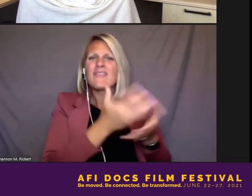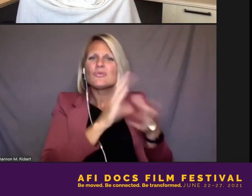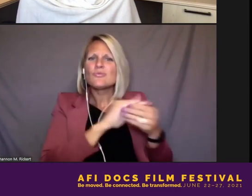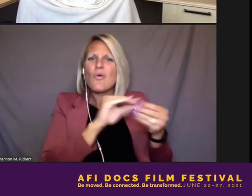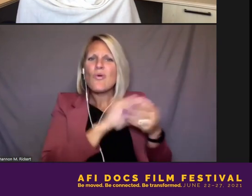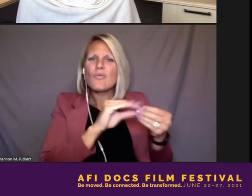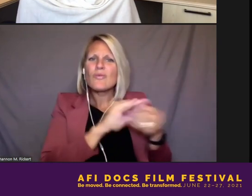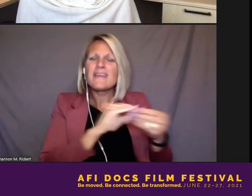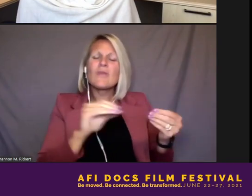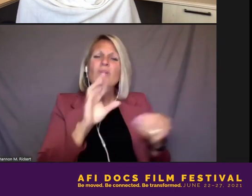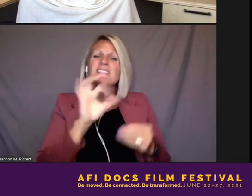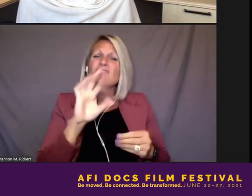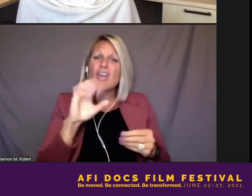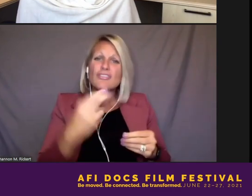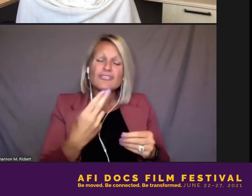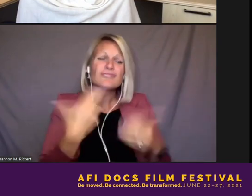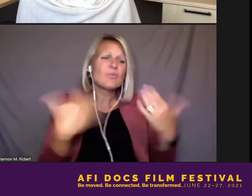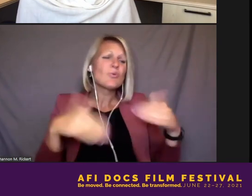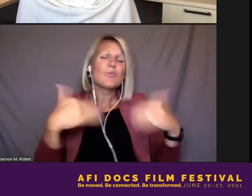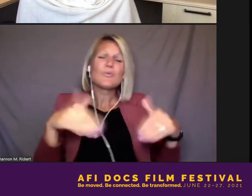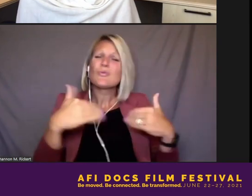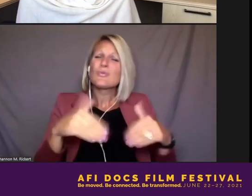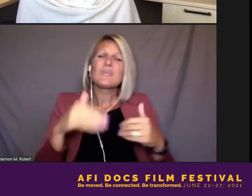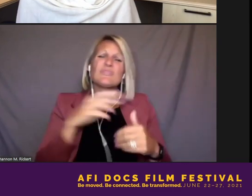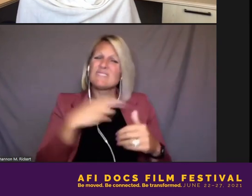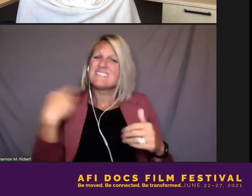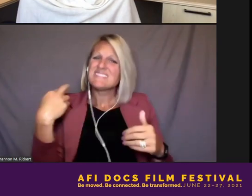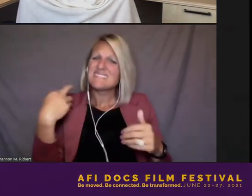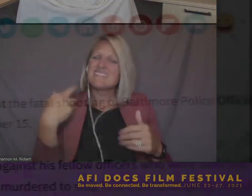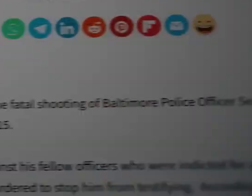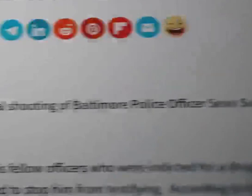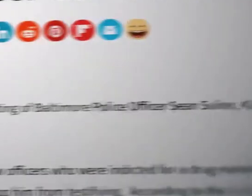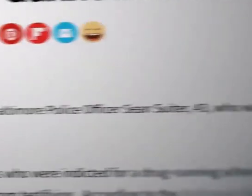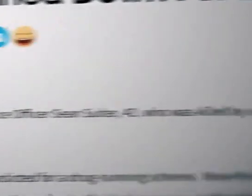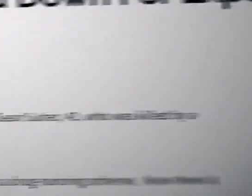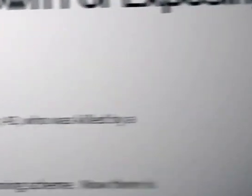incredibly high here. So why don't we go ahead and roll the clip.